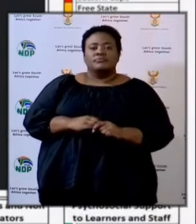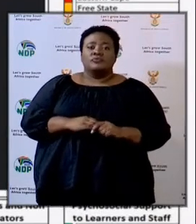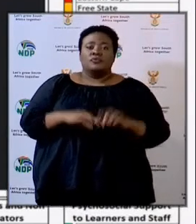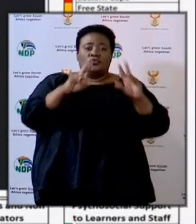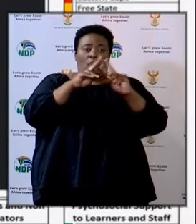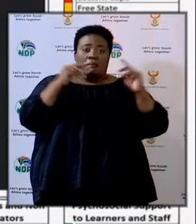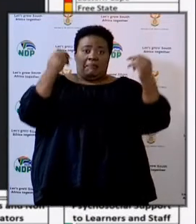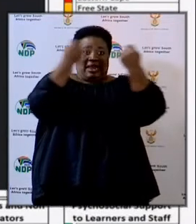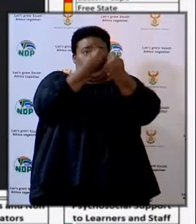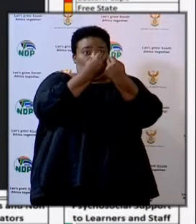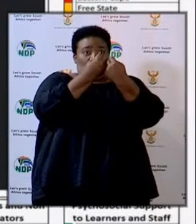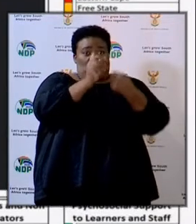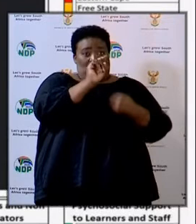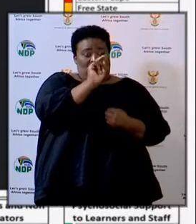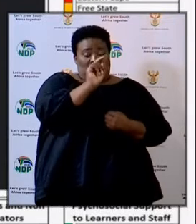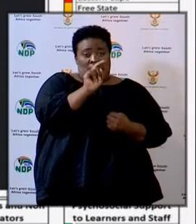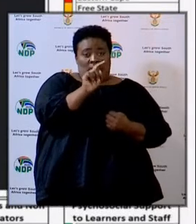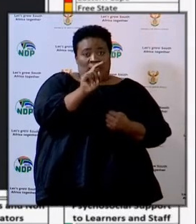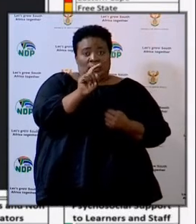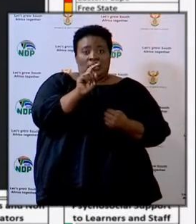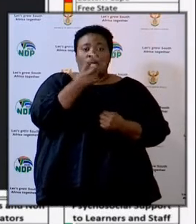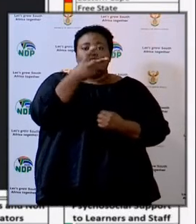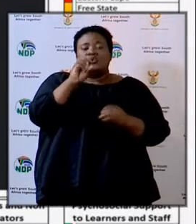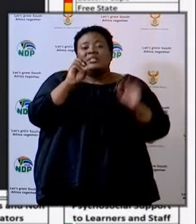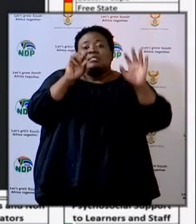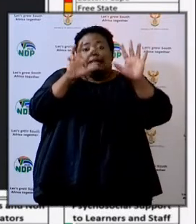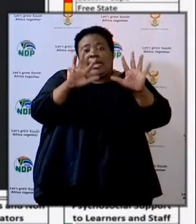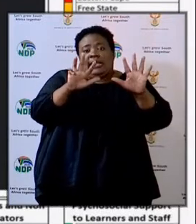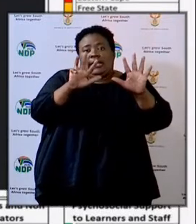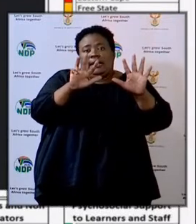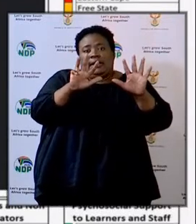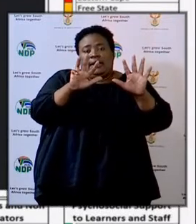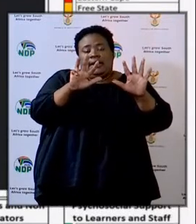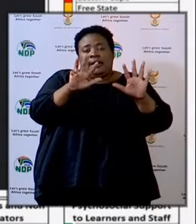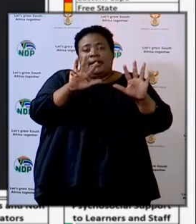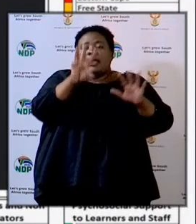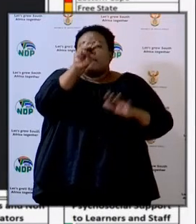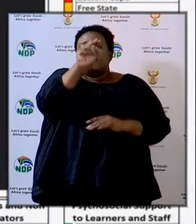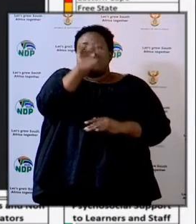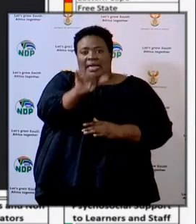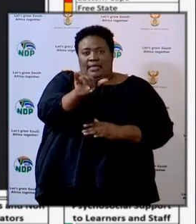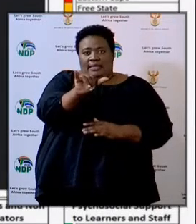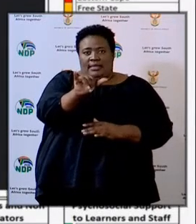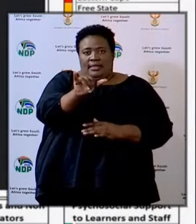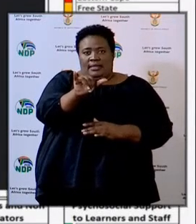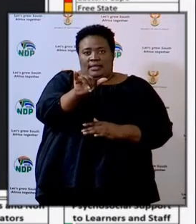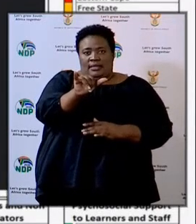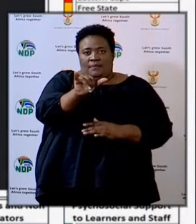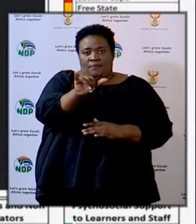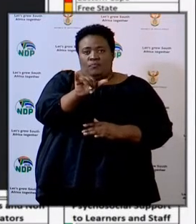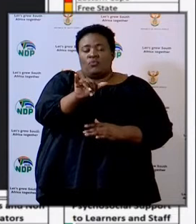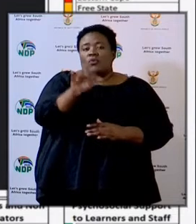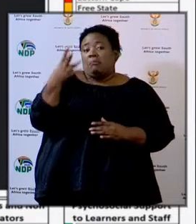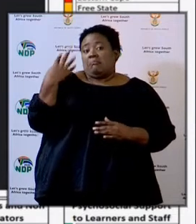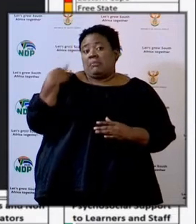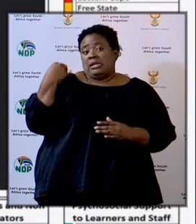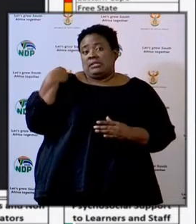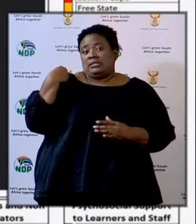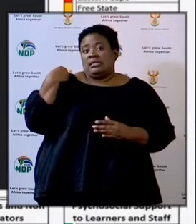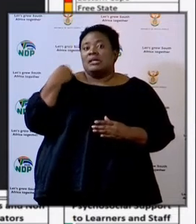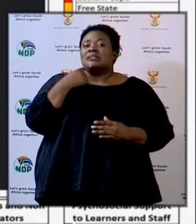From a national picture, as at the 29th of May, which the minister referred to,